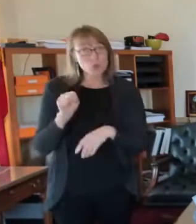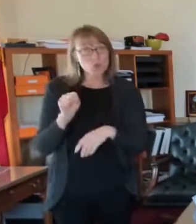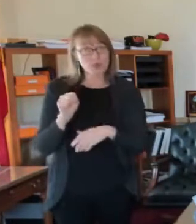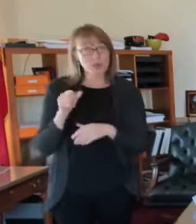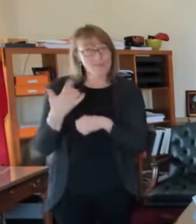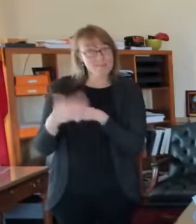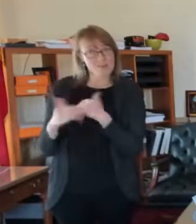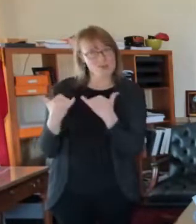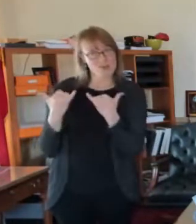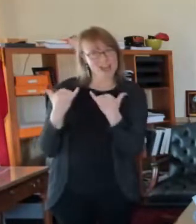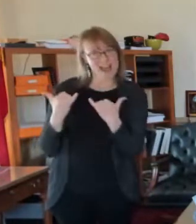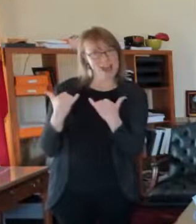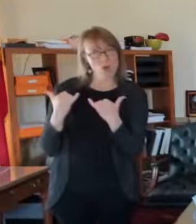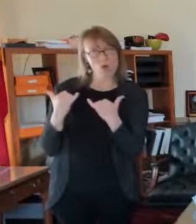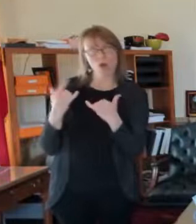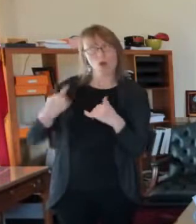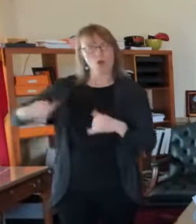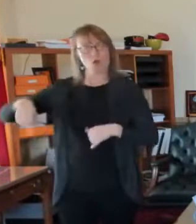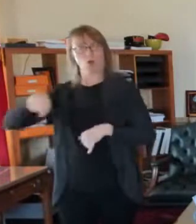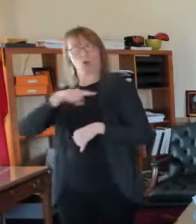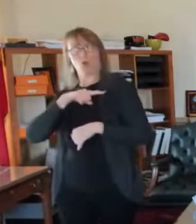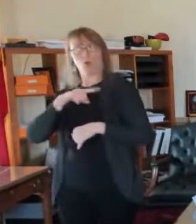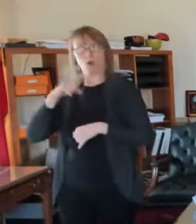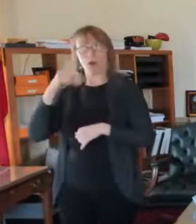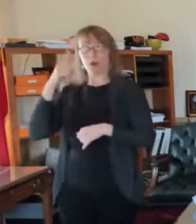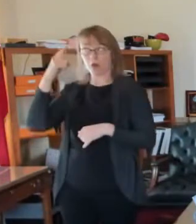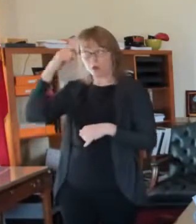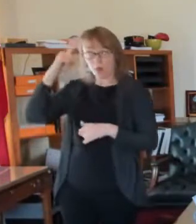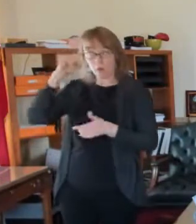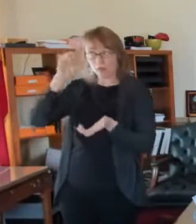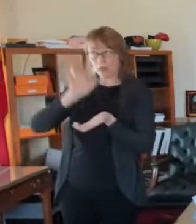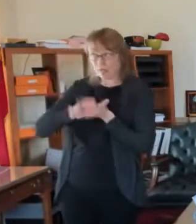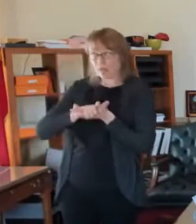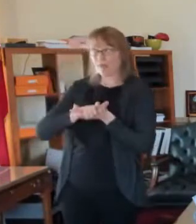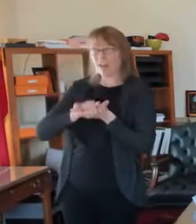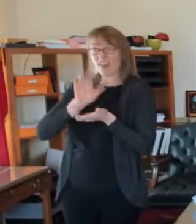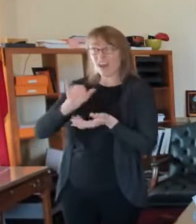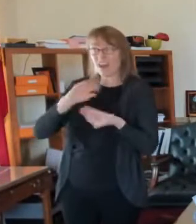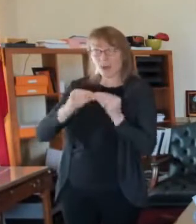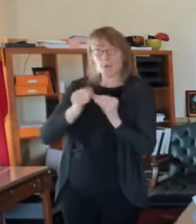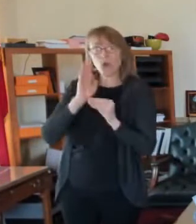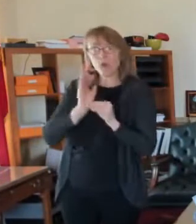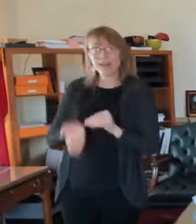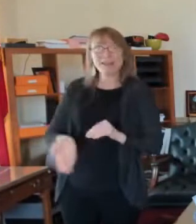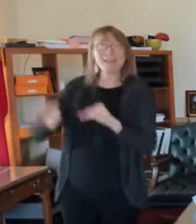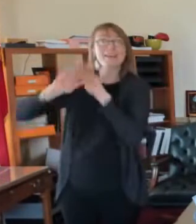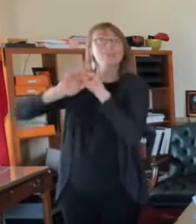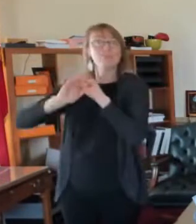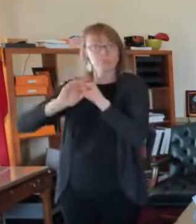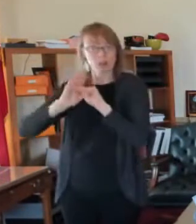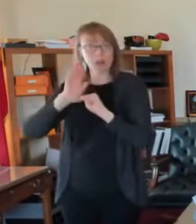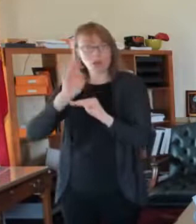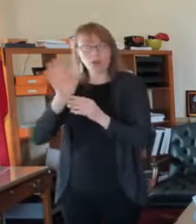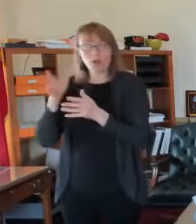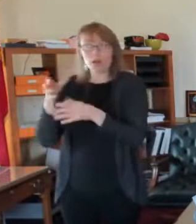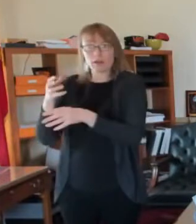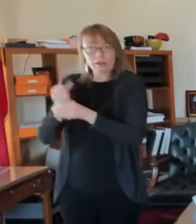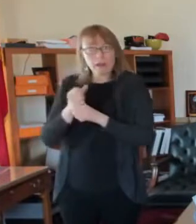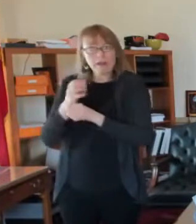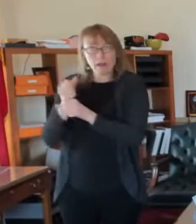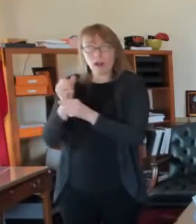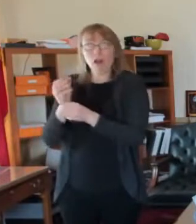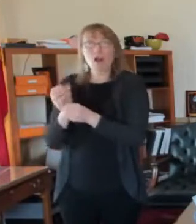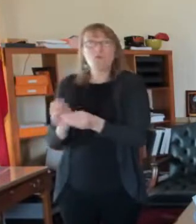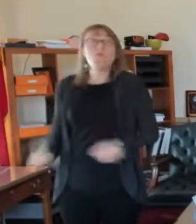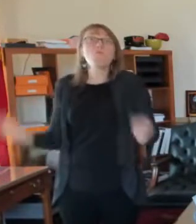going to get more. And when the state gets more, we get more St. County gets more, the hospitals get more, uh, not enough yet. But I